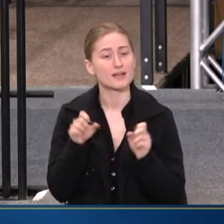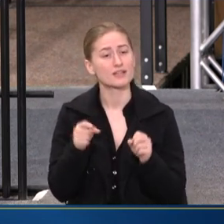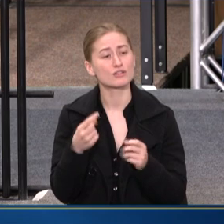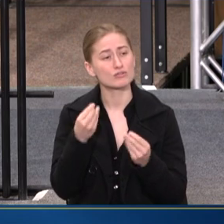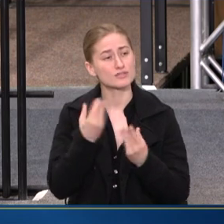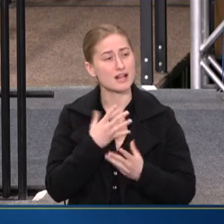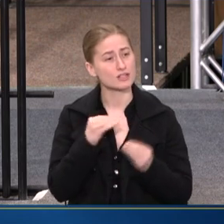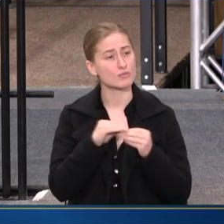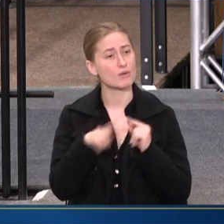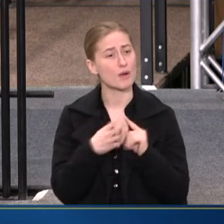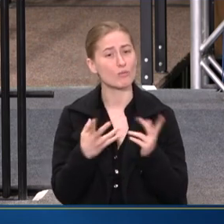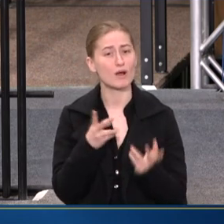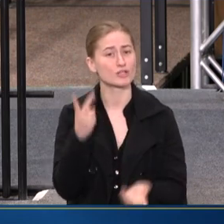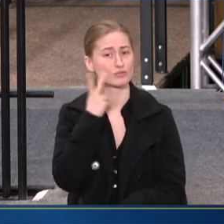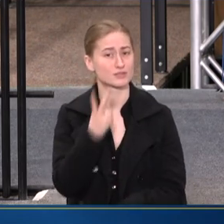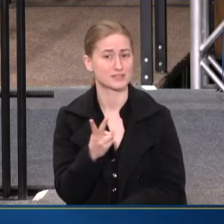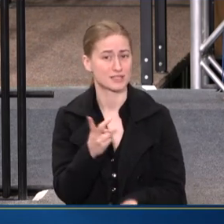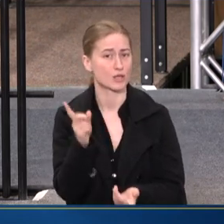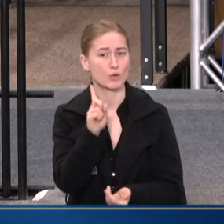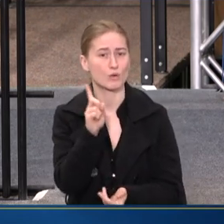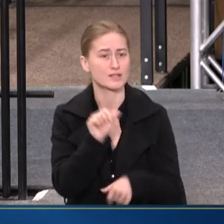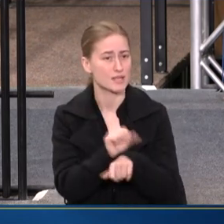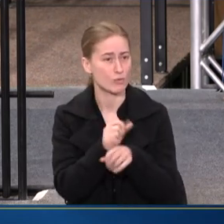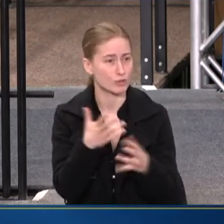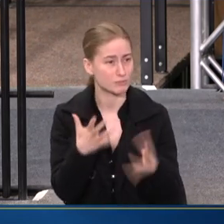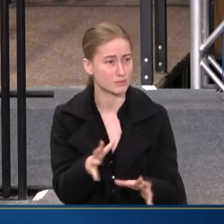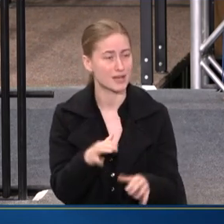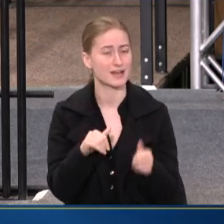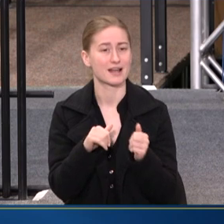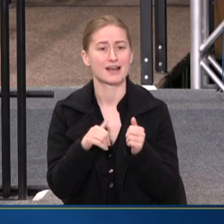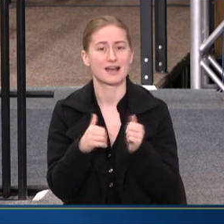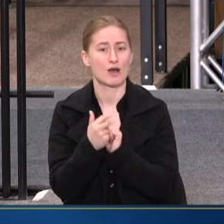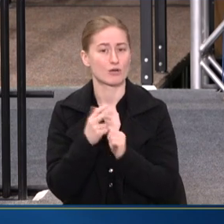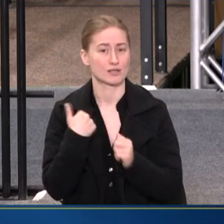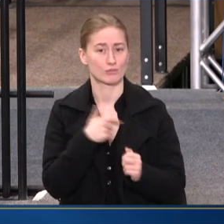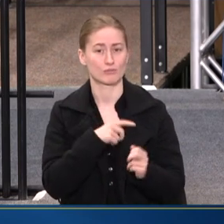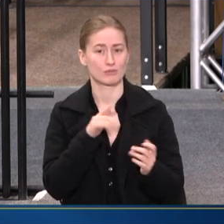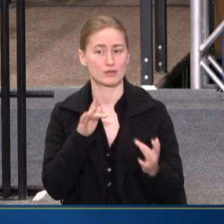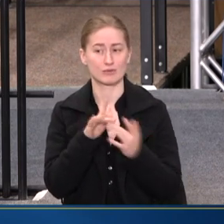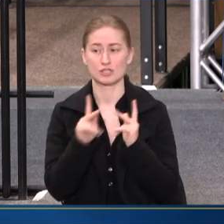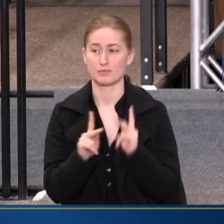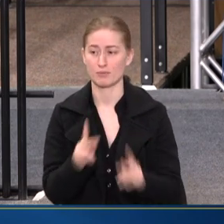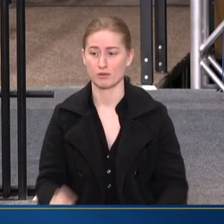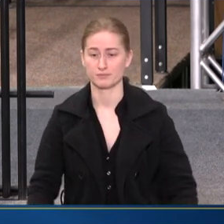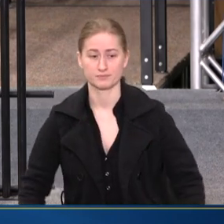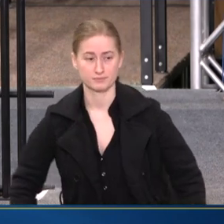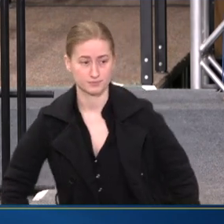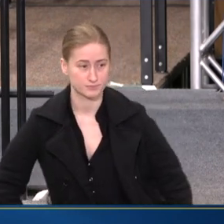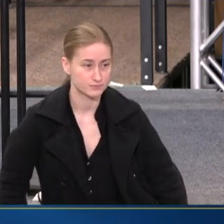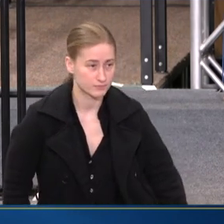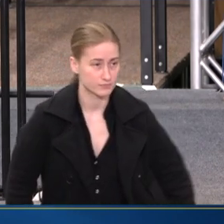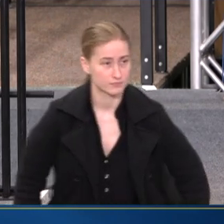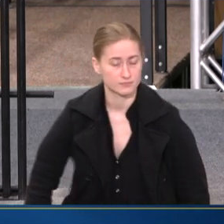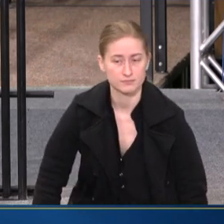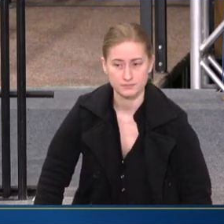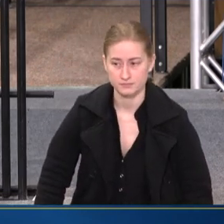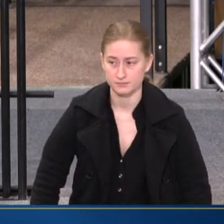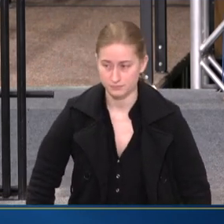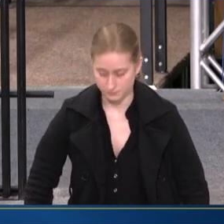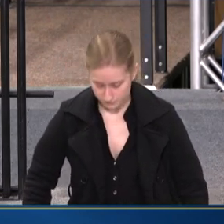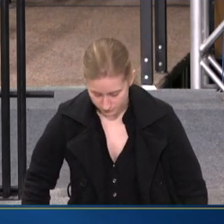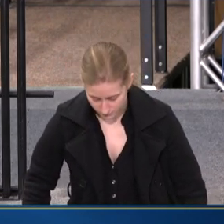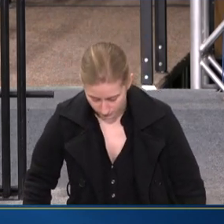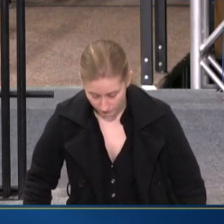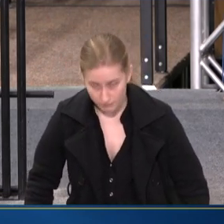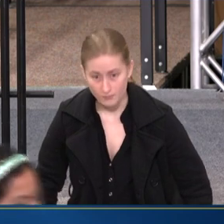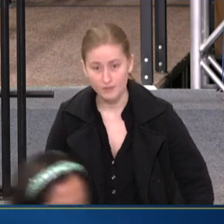WHAT YOU SEE THAT WORK BEING DONE TO REACH PEOPLE? YES, THANK YOU VERY MUCH, ASSISTANT